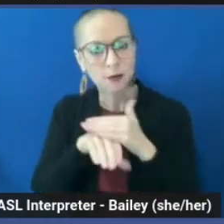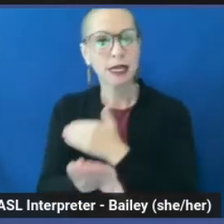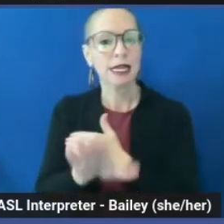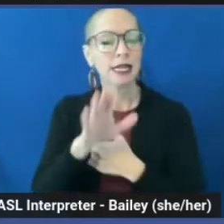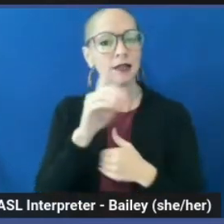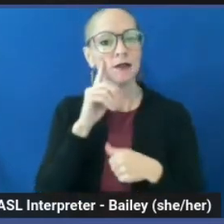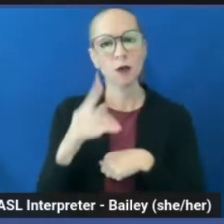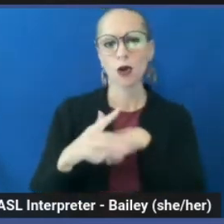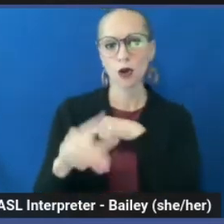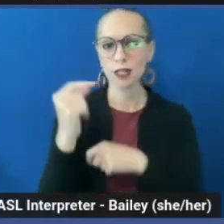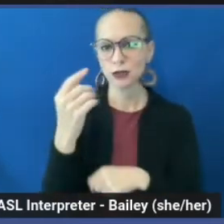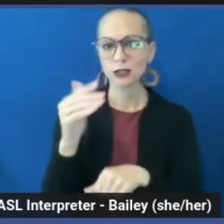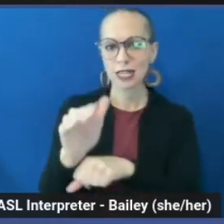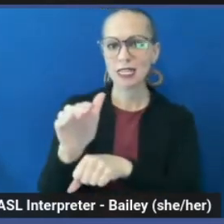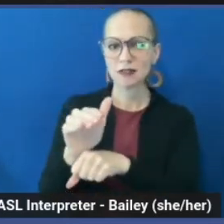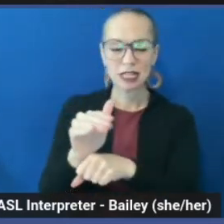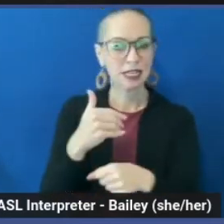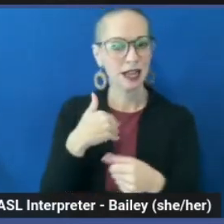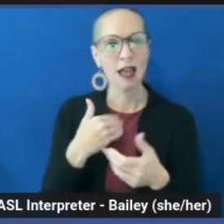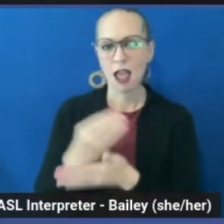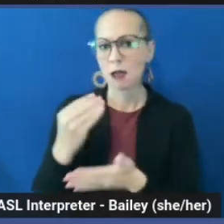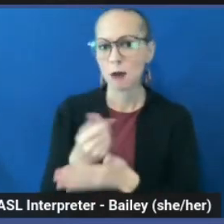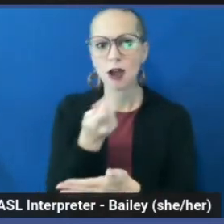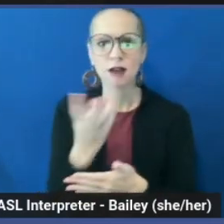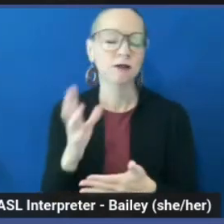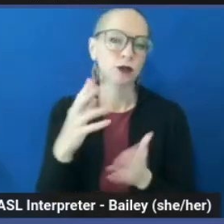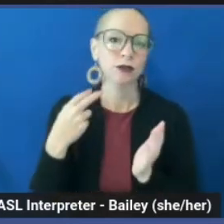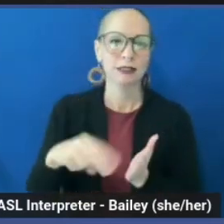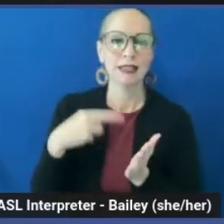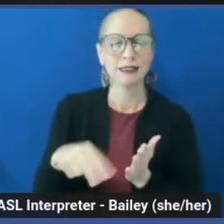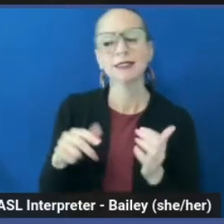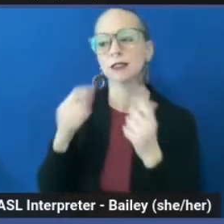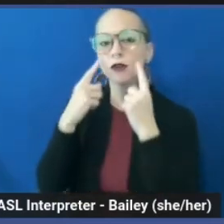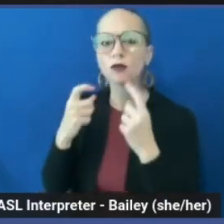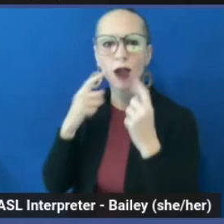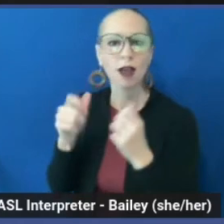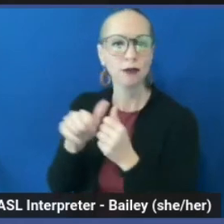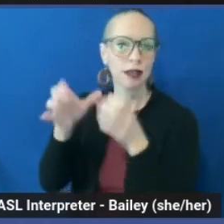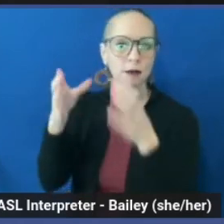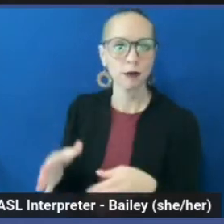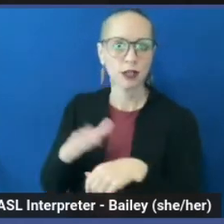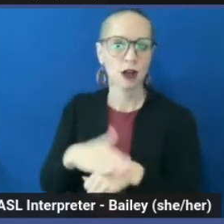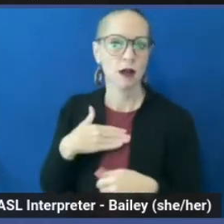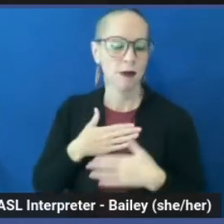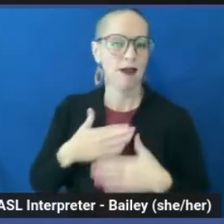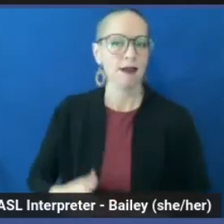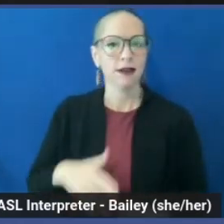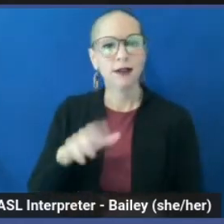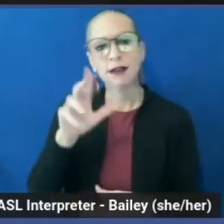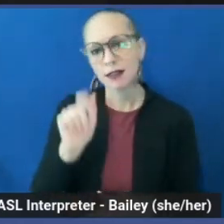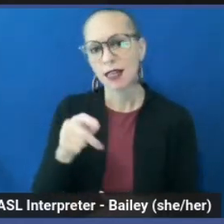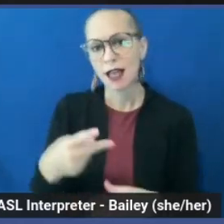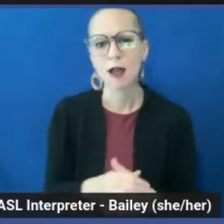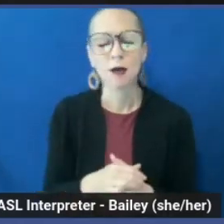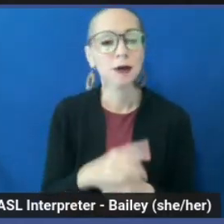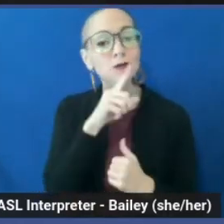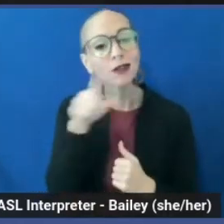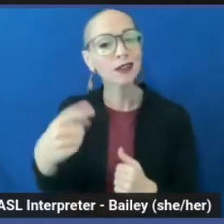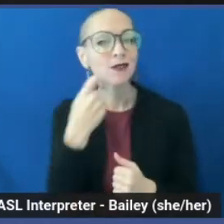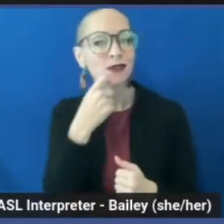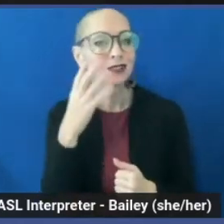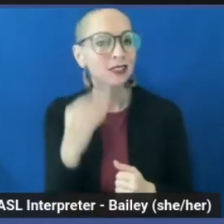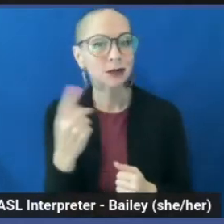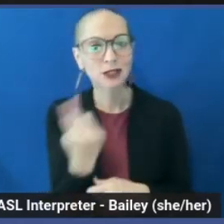an early Tuesday evening, bought a couple lap dances, and cried with this person on my lap. They were, they had recently experienced something